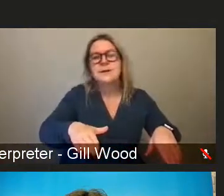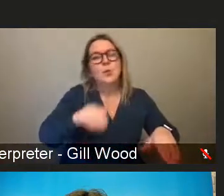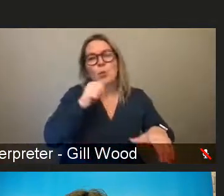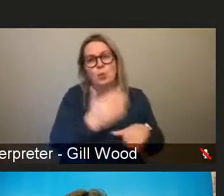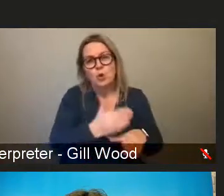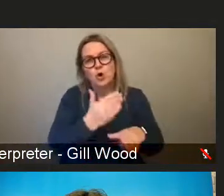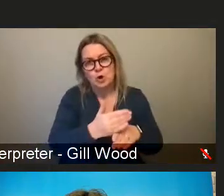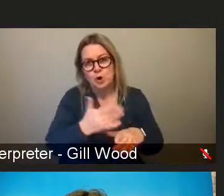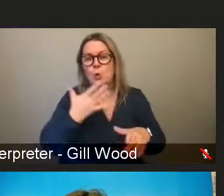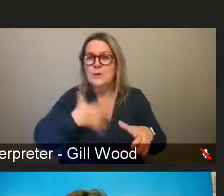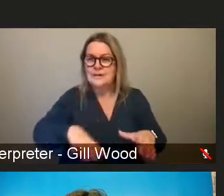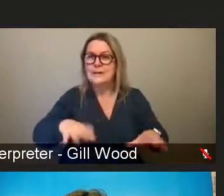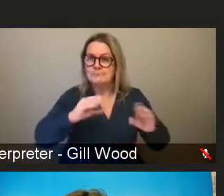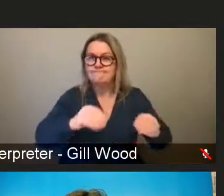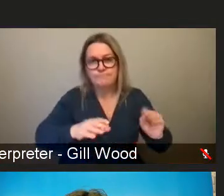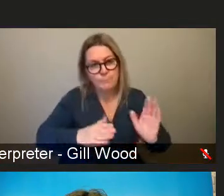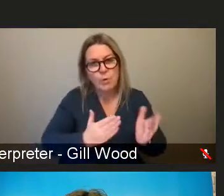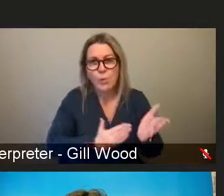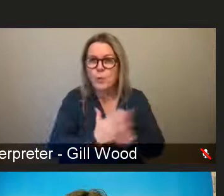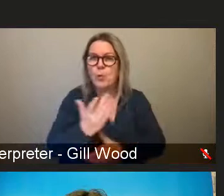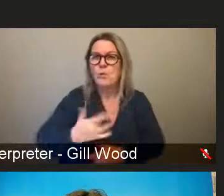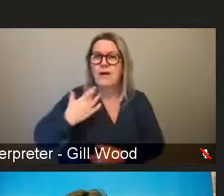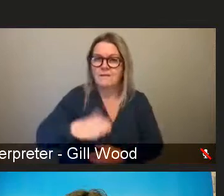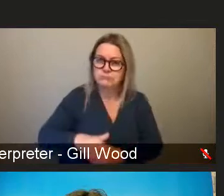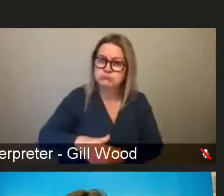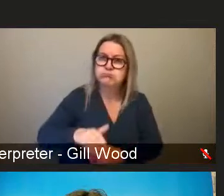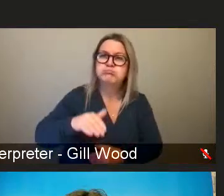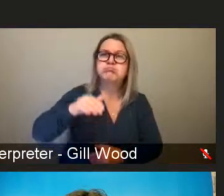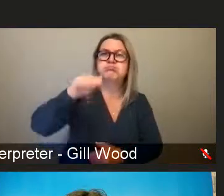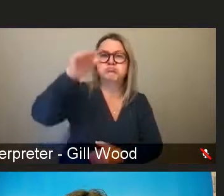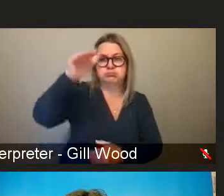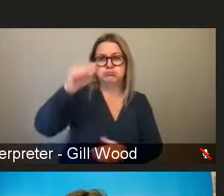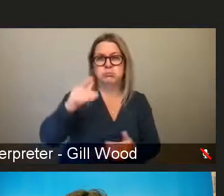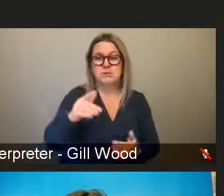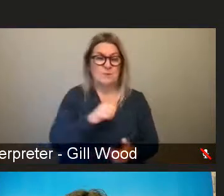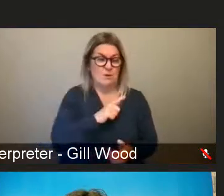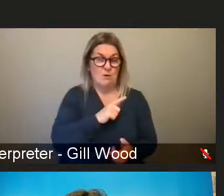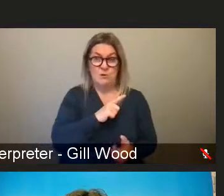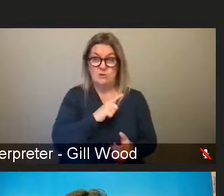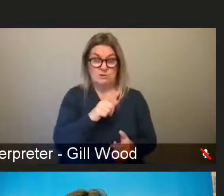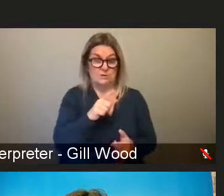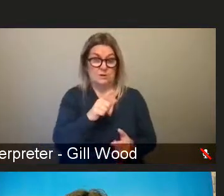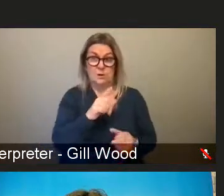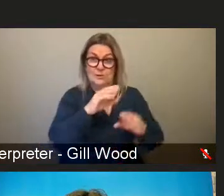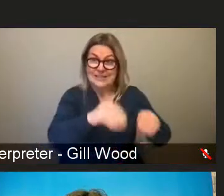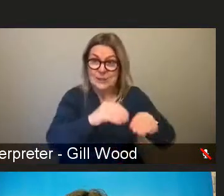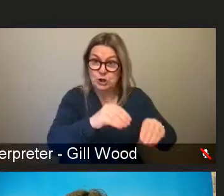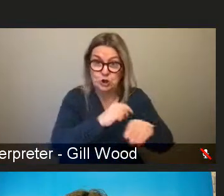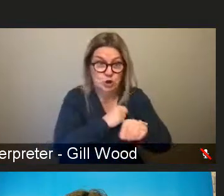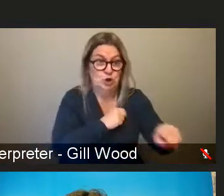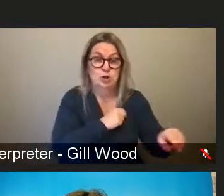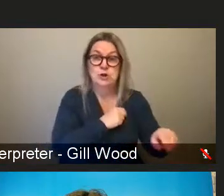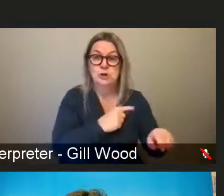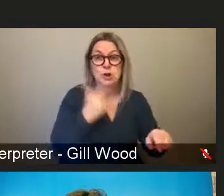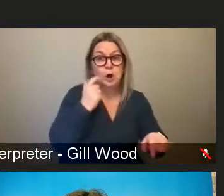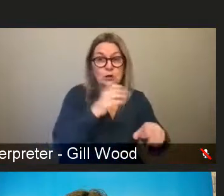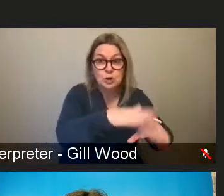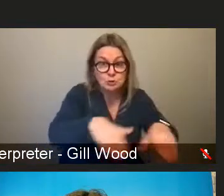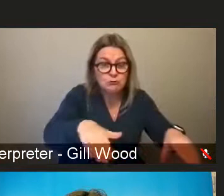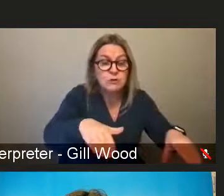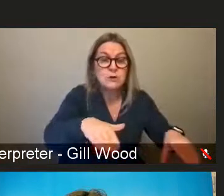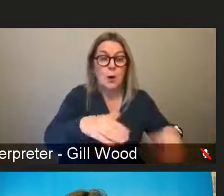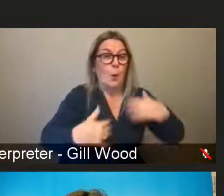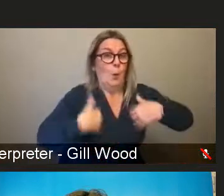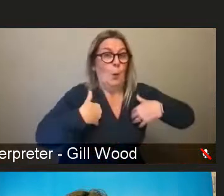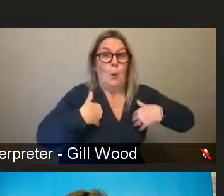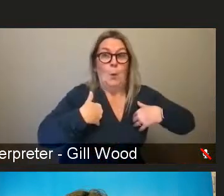inputs to young people, and we know that they have gone home really enthusiastic about what we have been talking about, and come